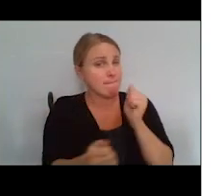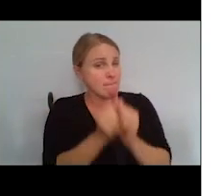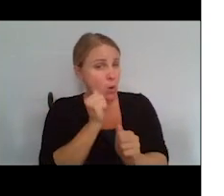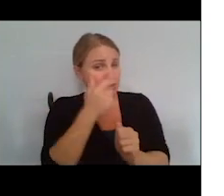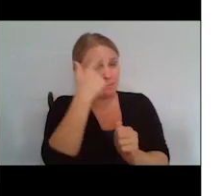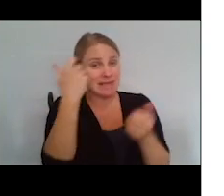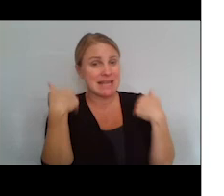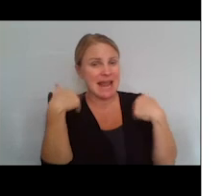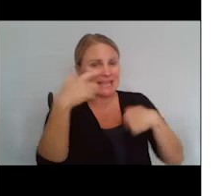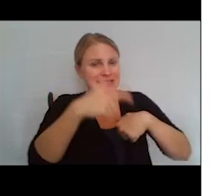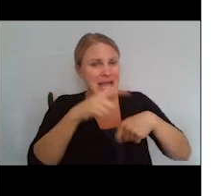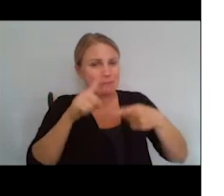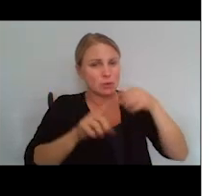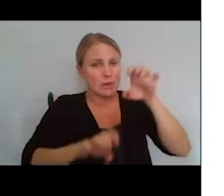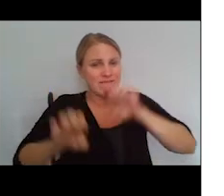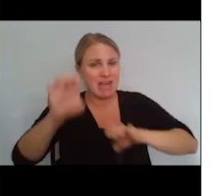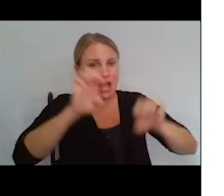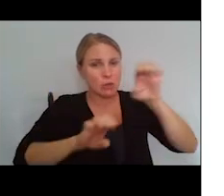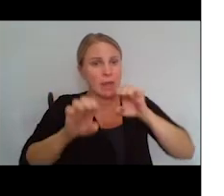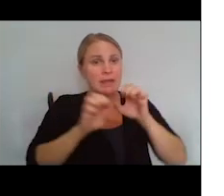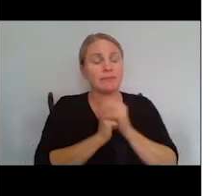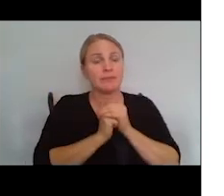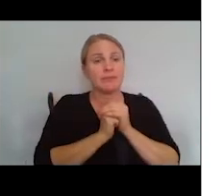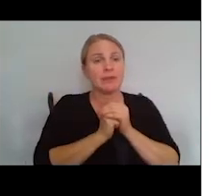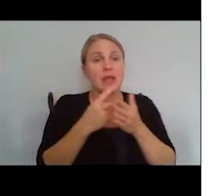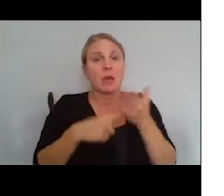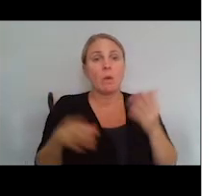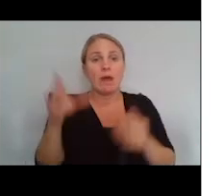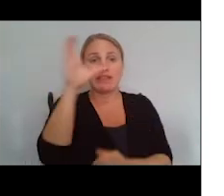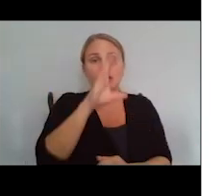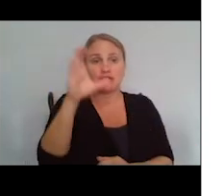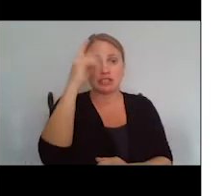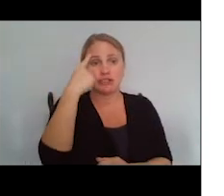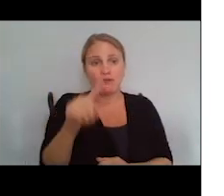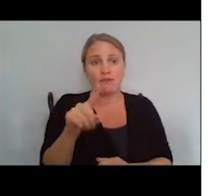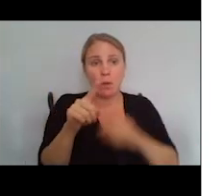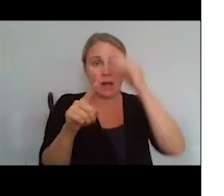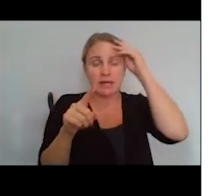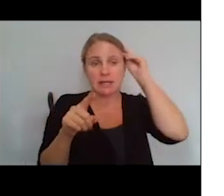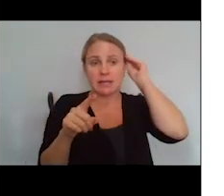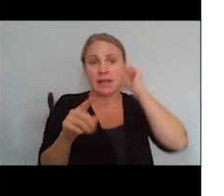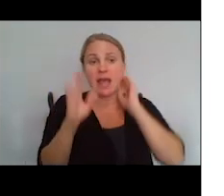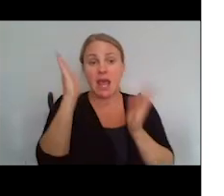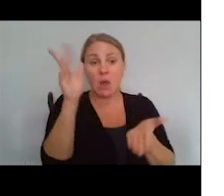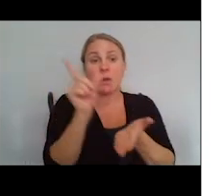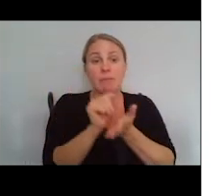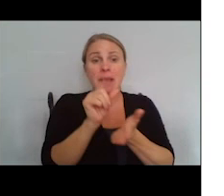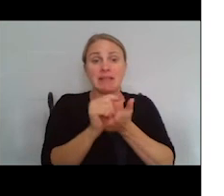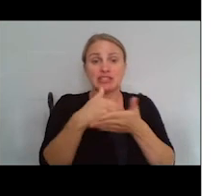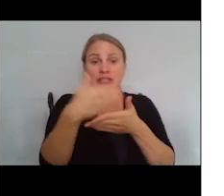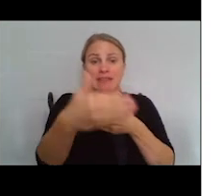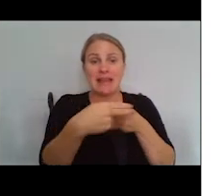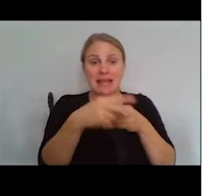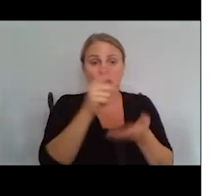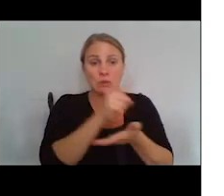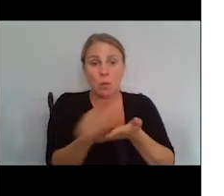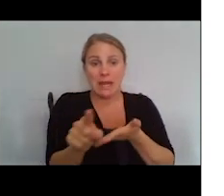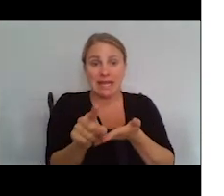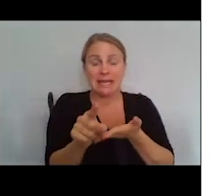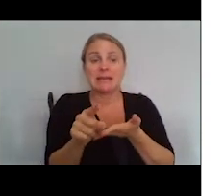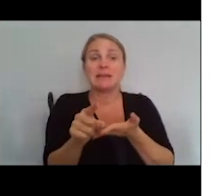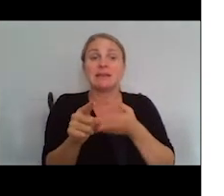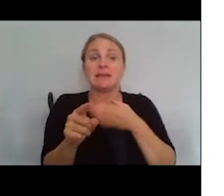evaluate these patients. And what they're looking for and looking at and will publish within the next week is a